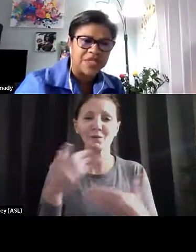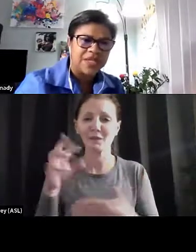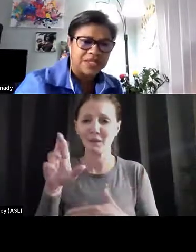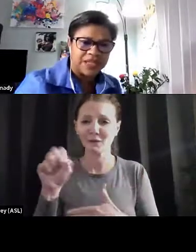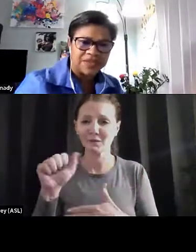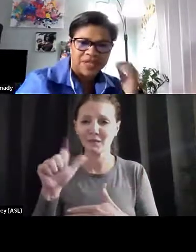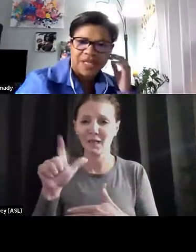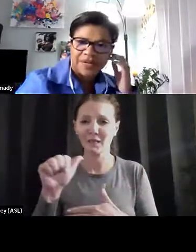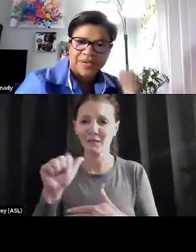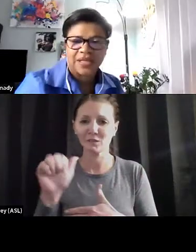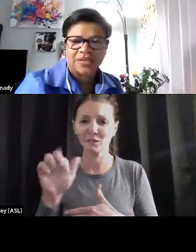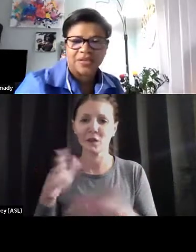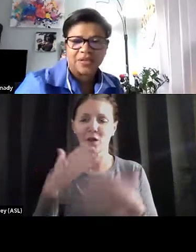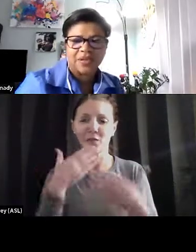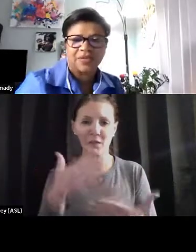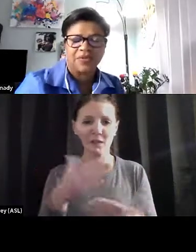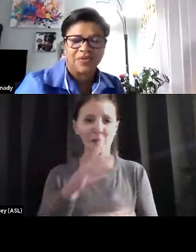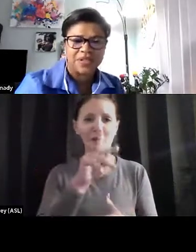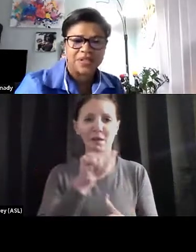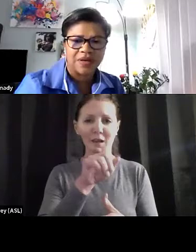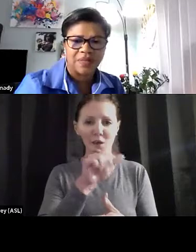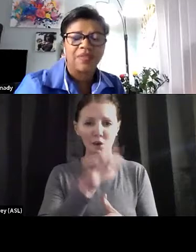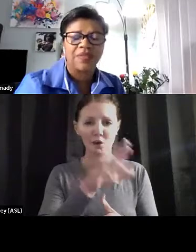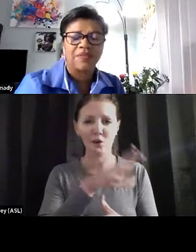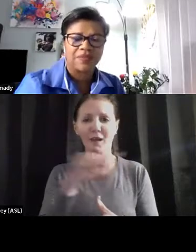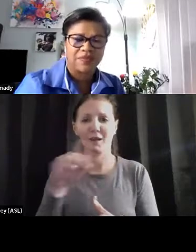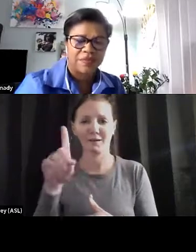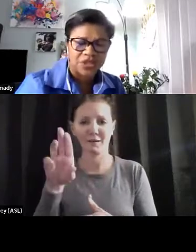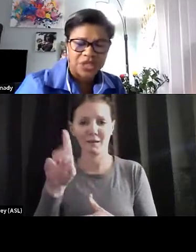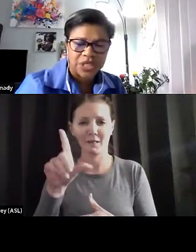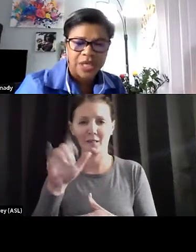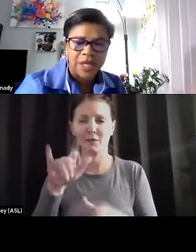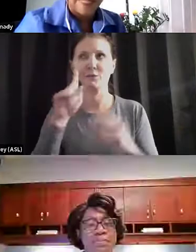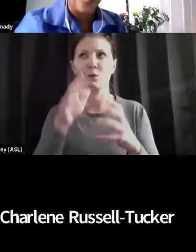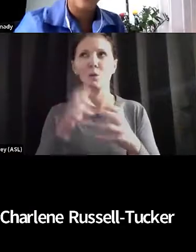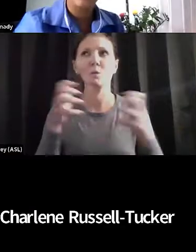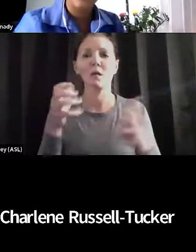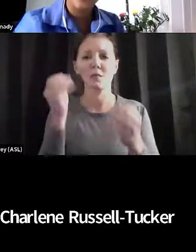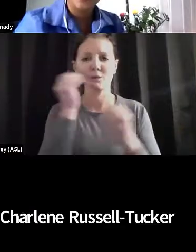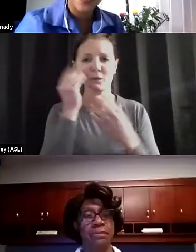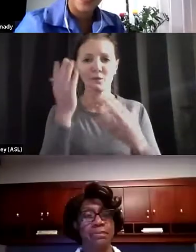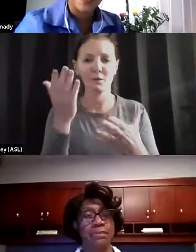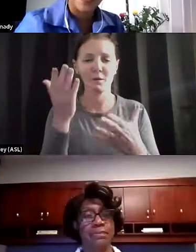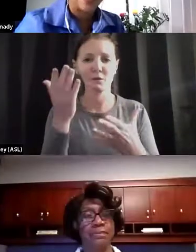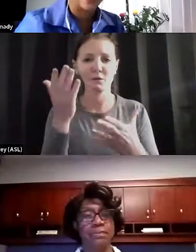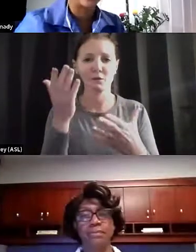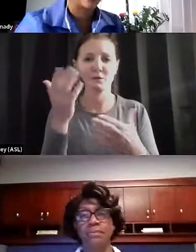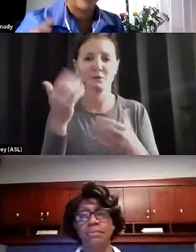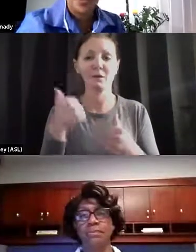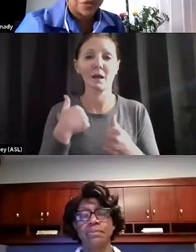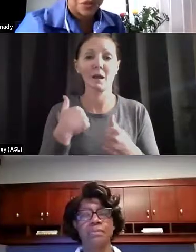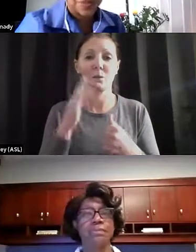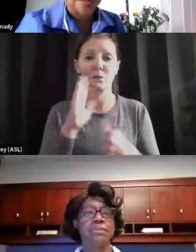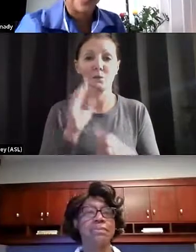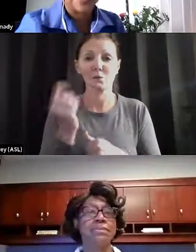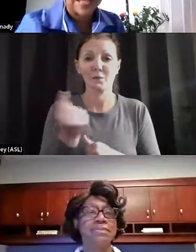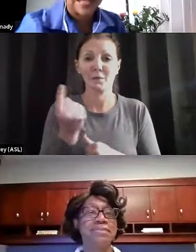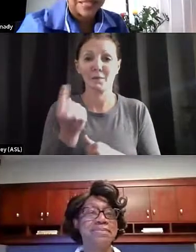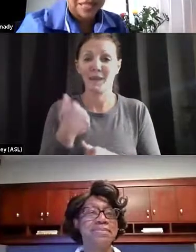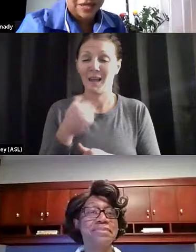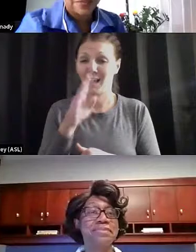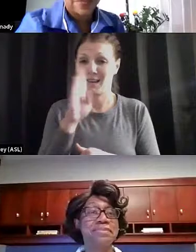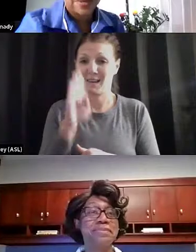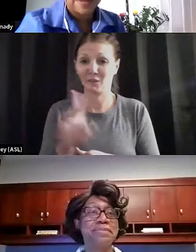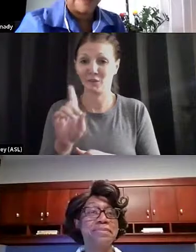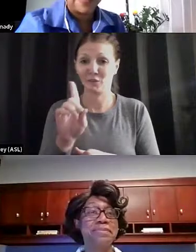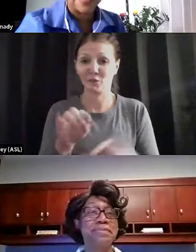thank you so much. Dr. Ketter and Dr. Dudley for this wealth of information. I'm going to do something that I never do as a